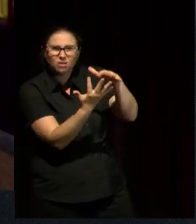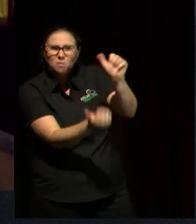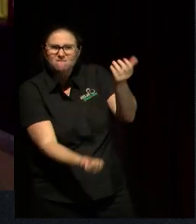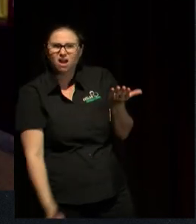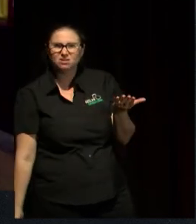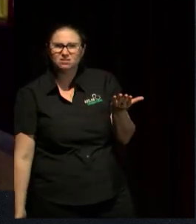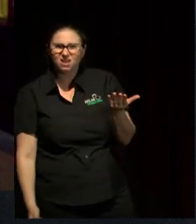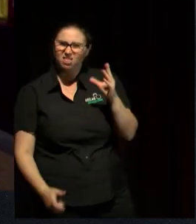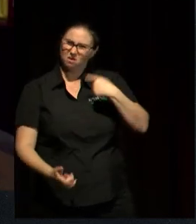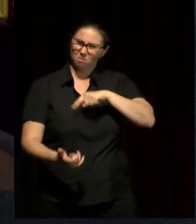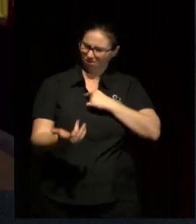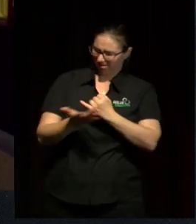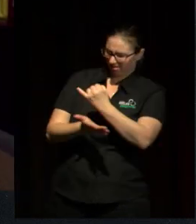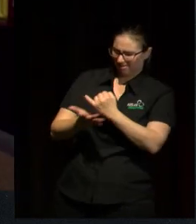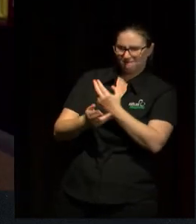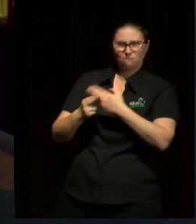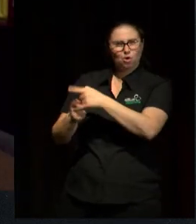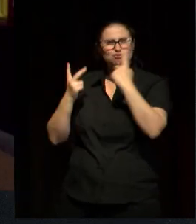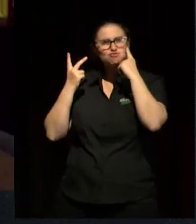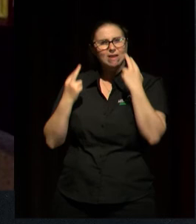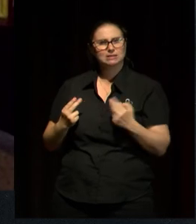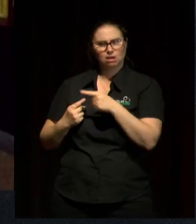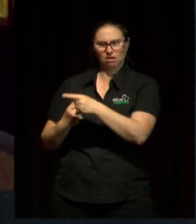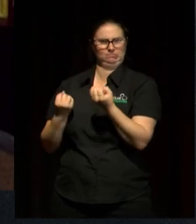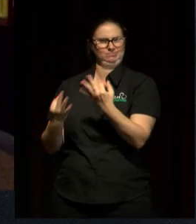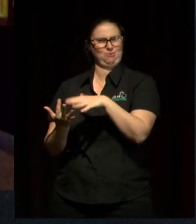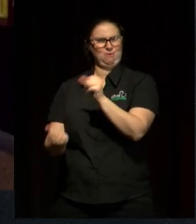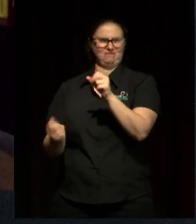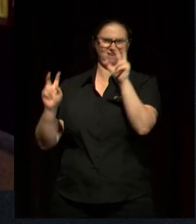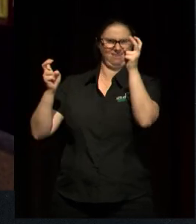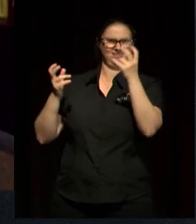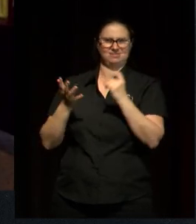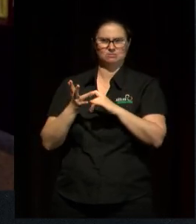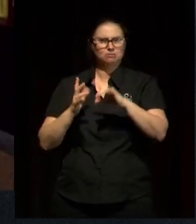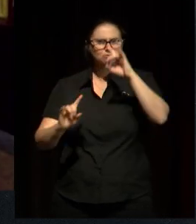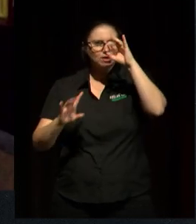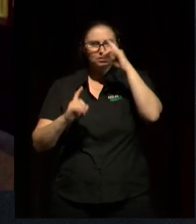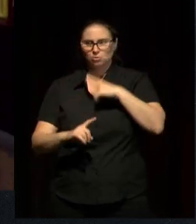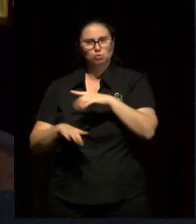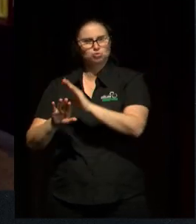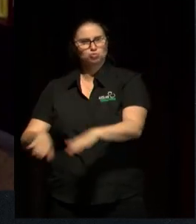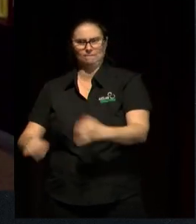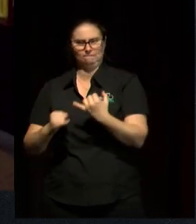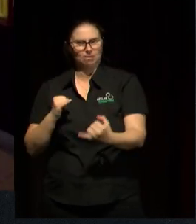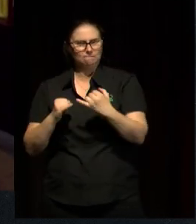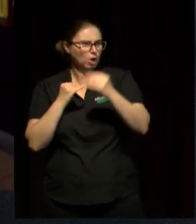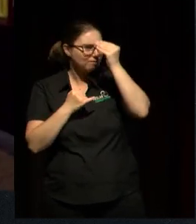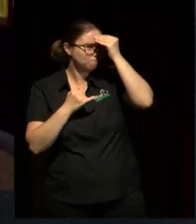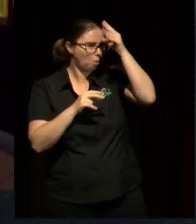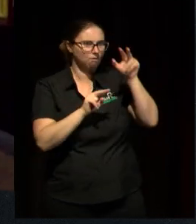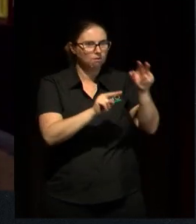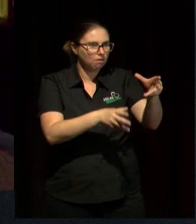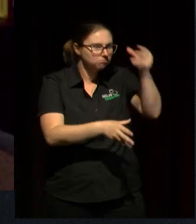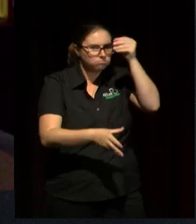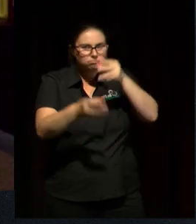Greta for being underqualified. And that's, again, a kind of a crazy notion because children have always been very informed. There's always been